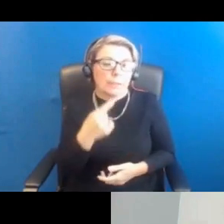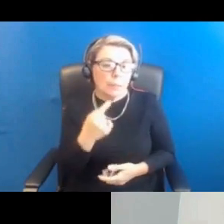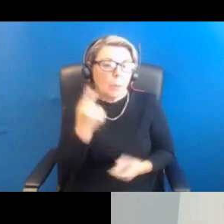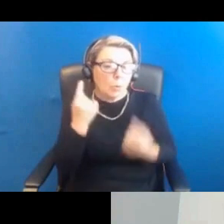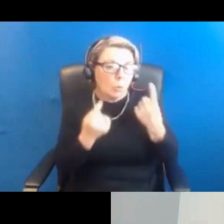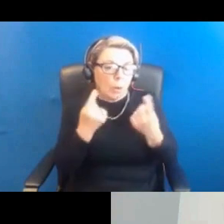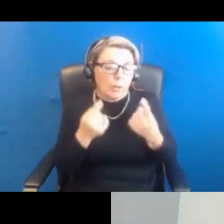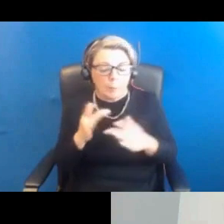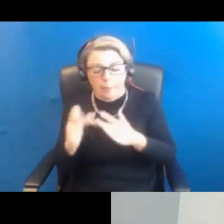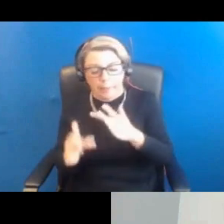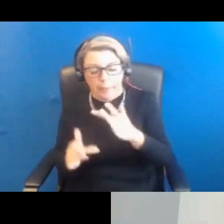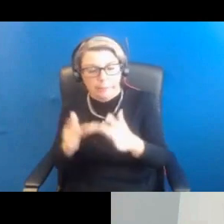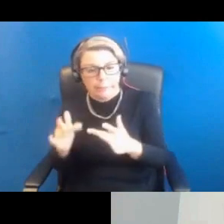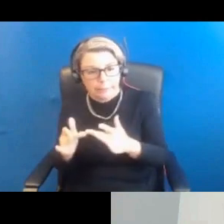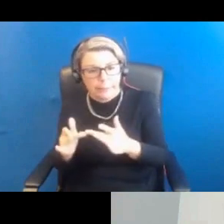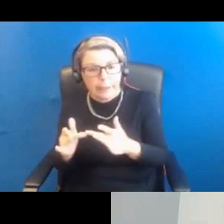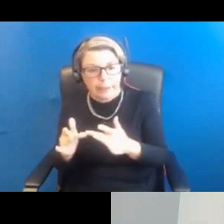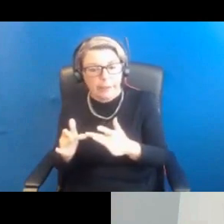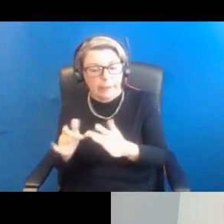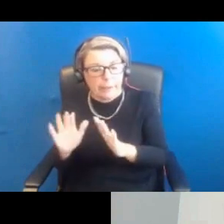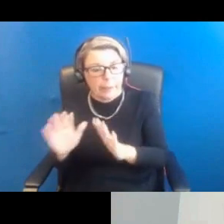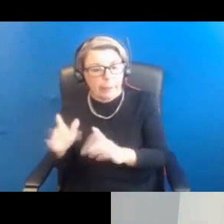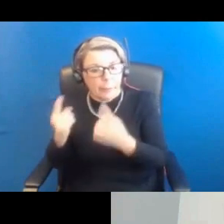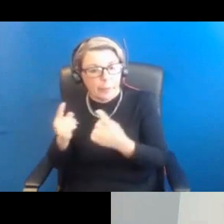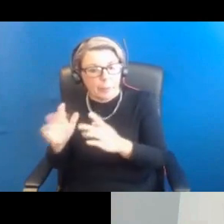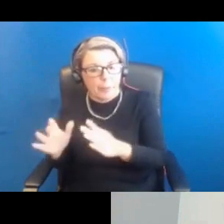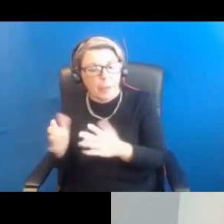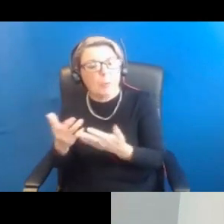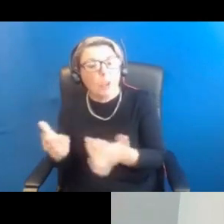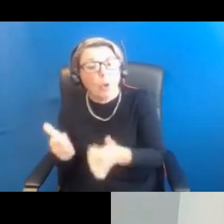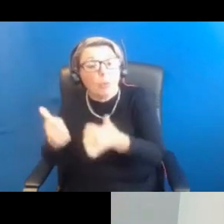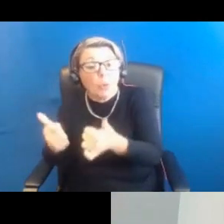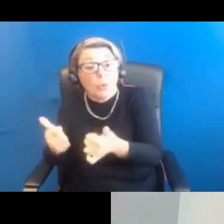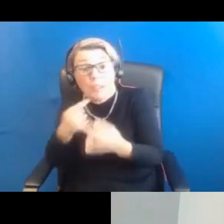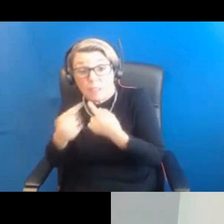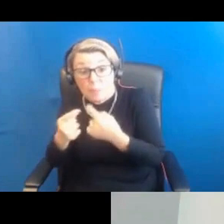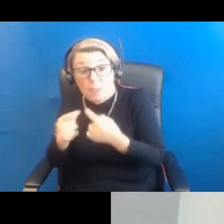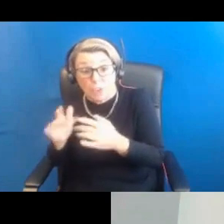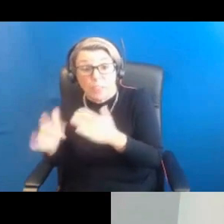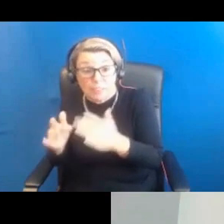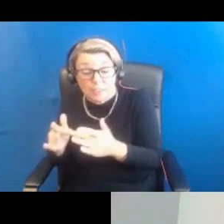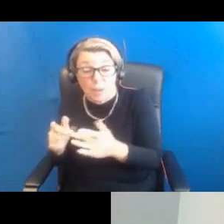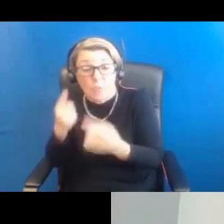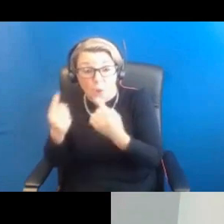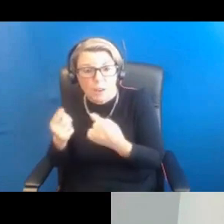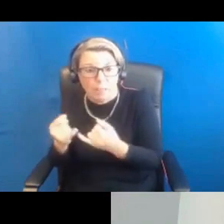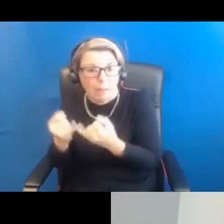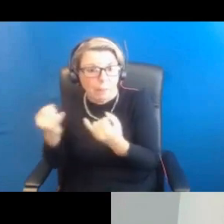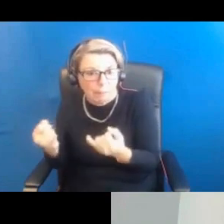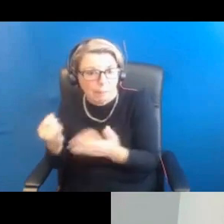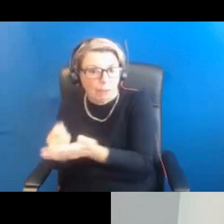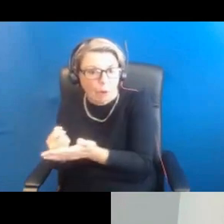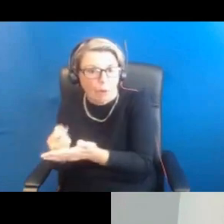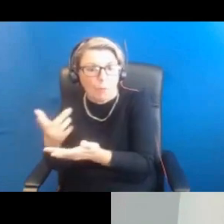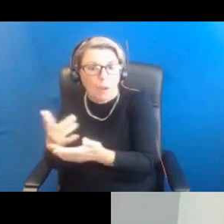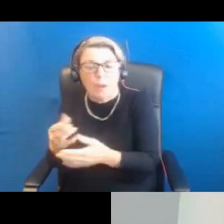internet because there's a lot of misinformation out there, but there actually is a lot of good information out there as well. And there are some good